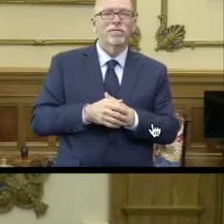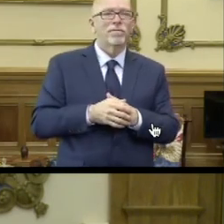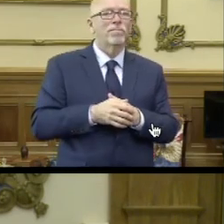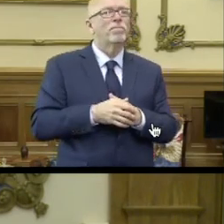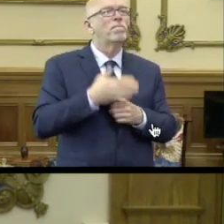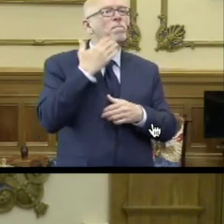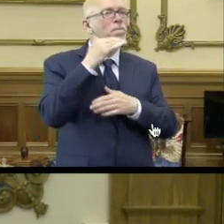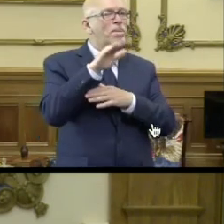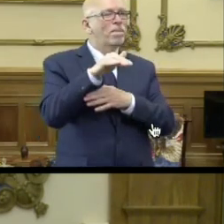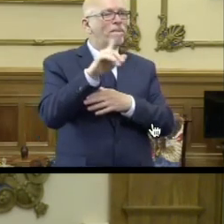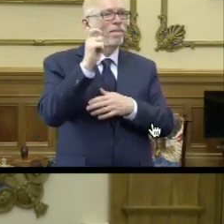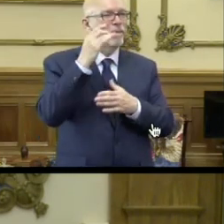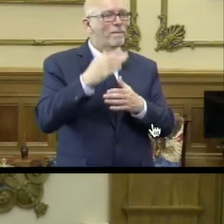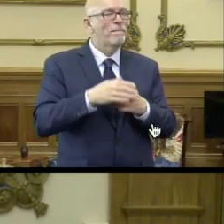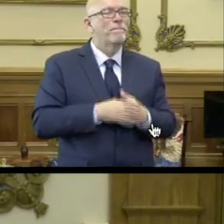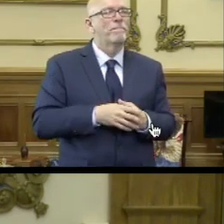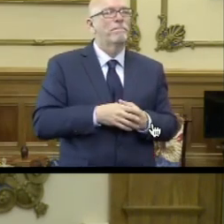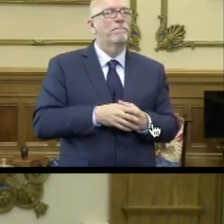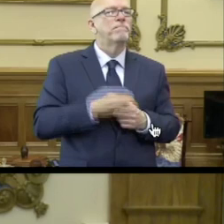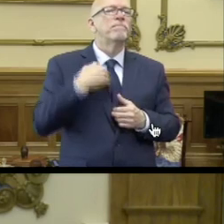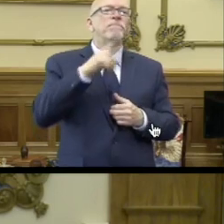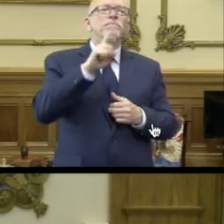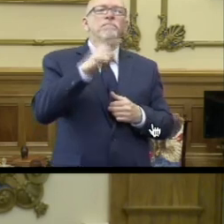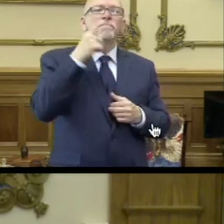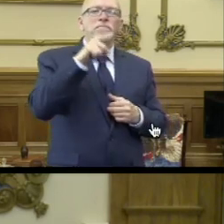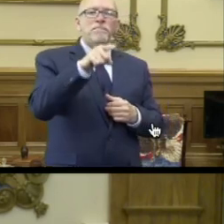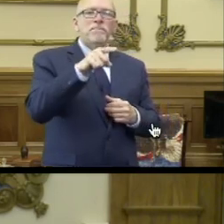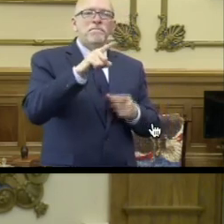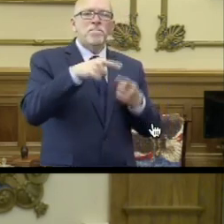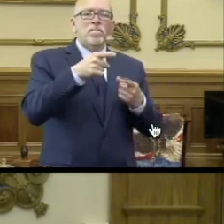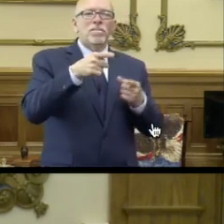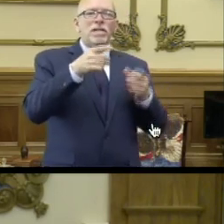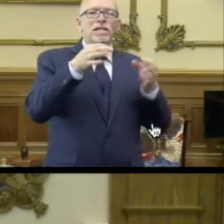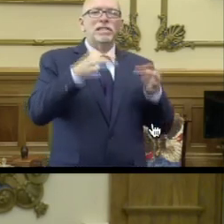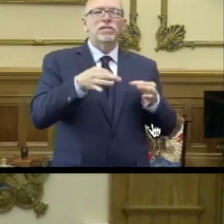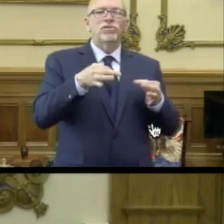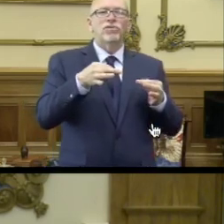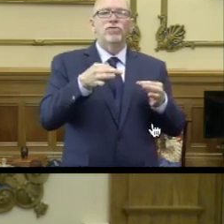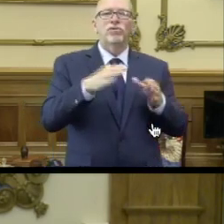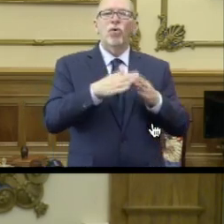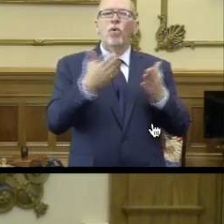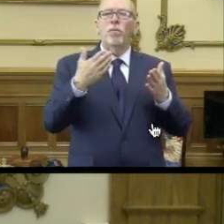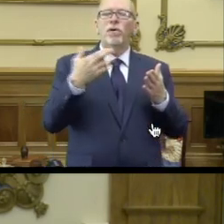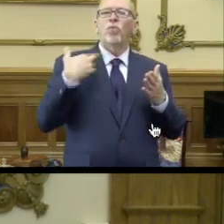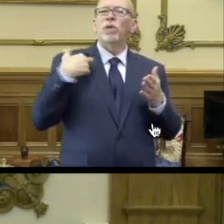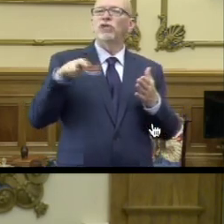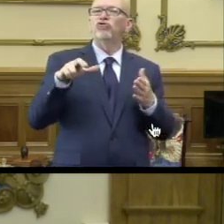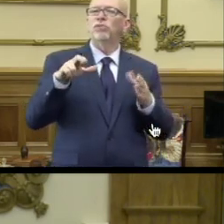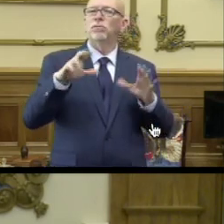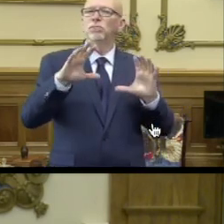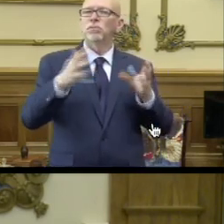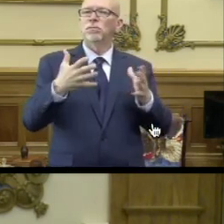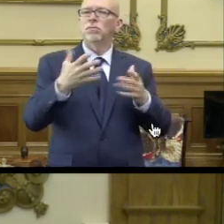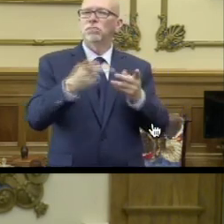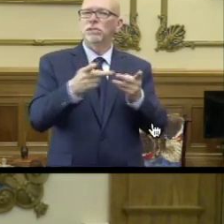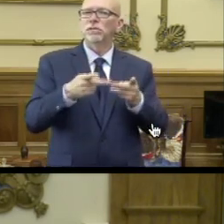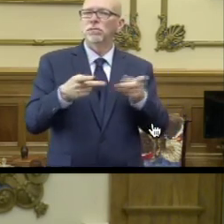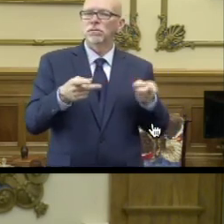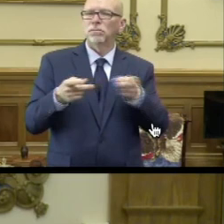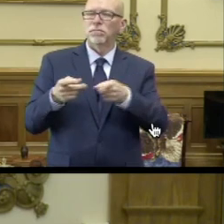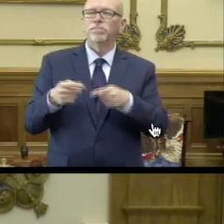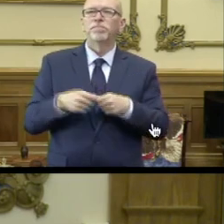Good afternoon, Governor. I have a question for you about the decision to open religious institutions, as